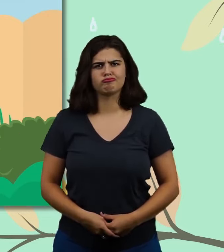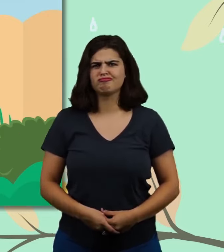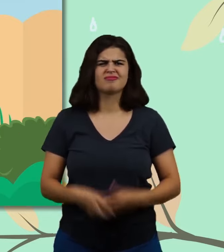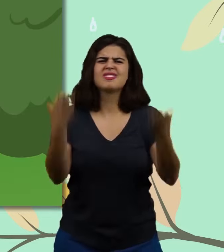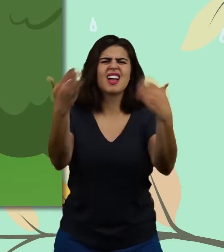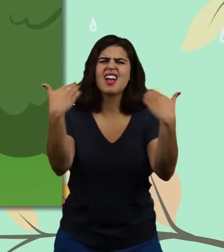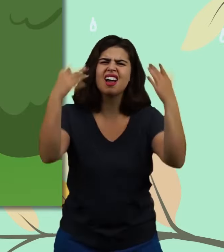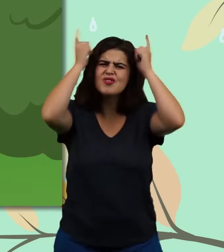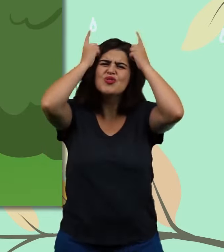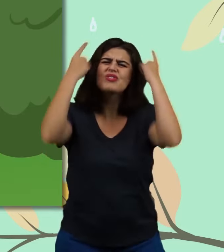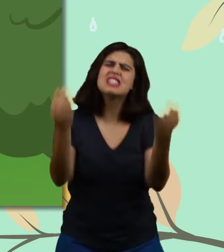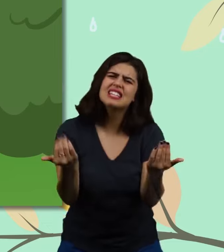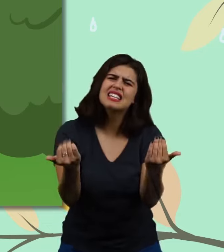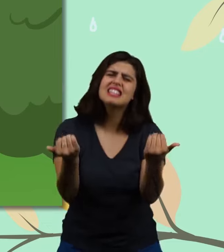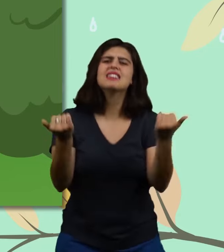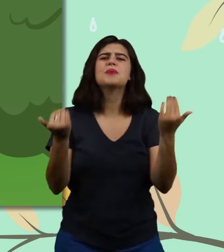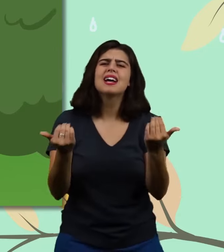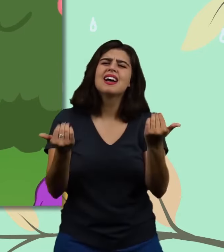come on groovy